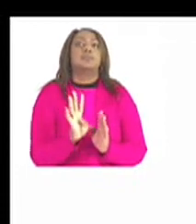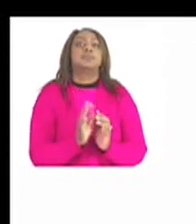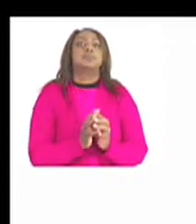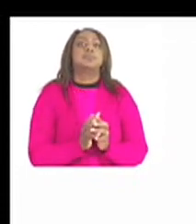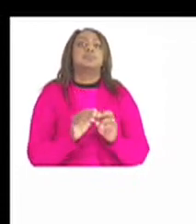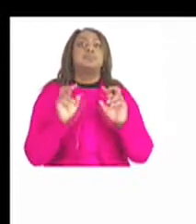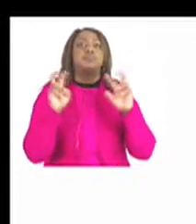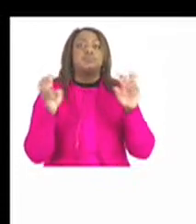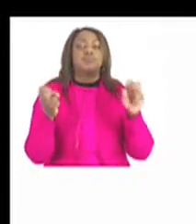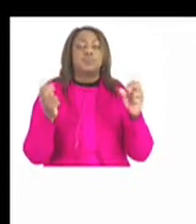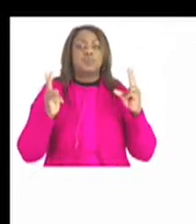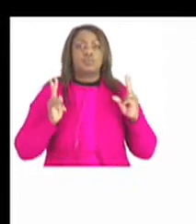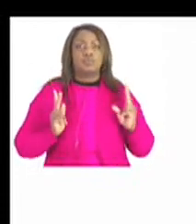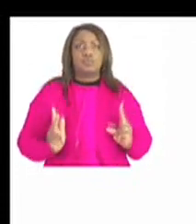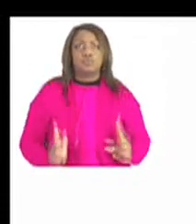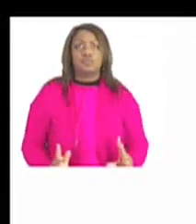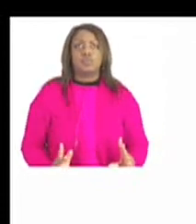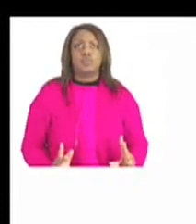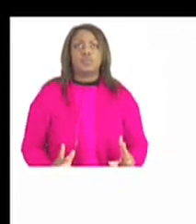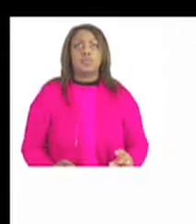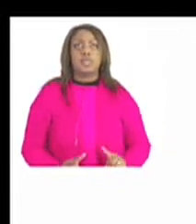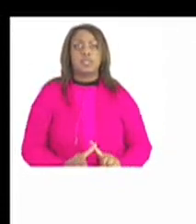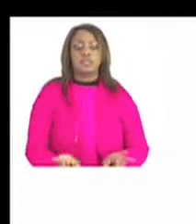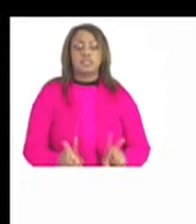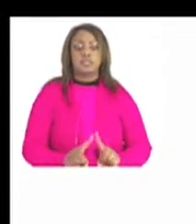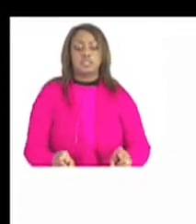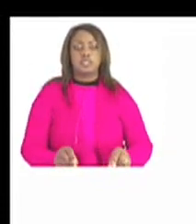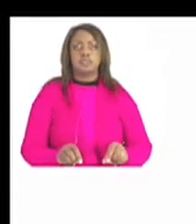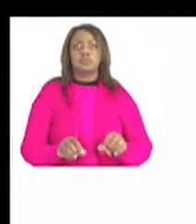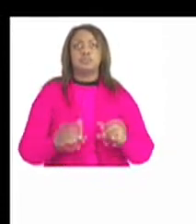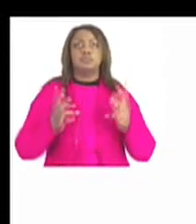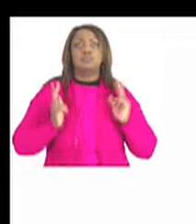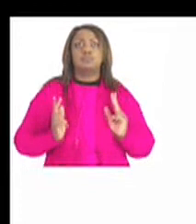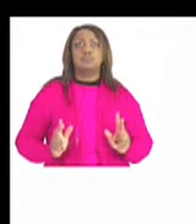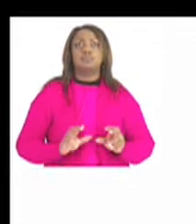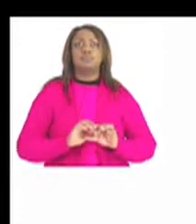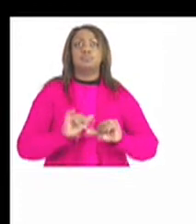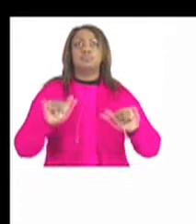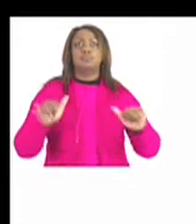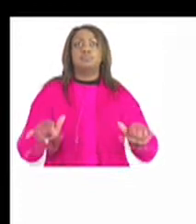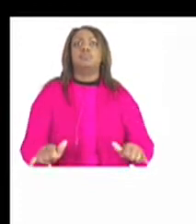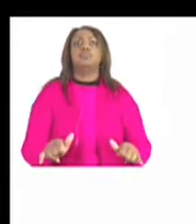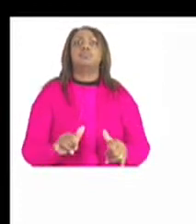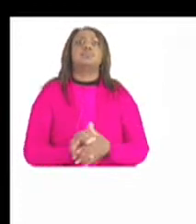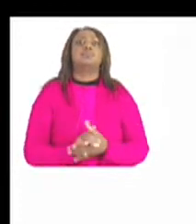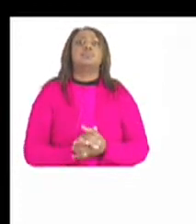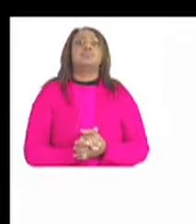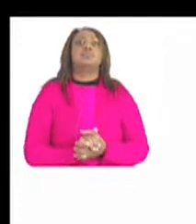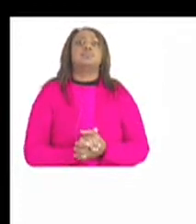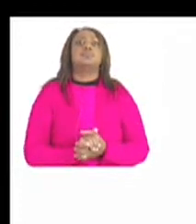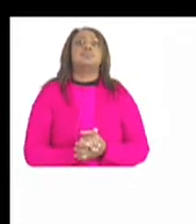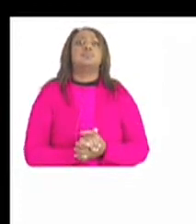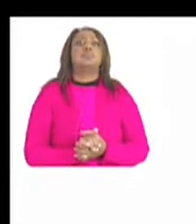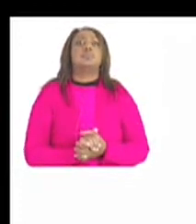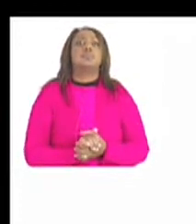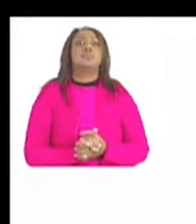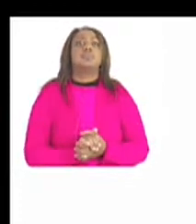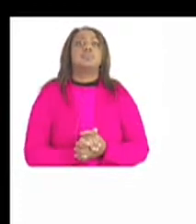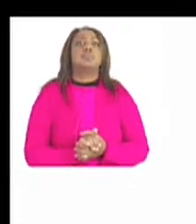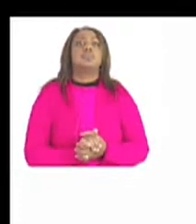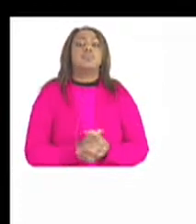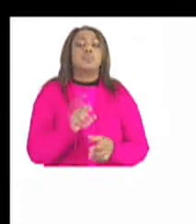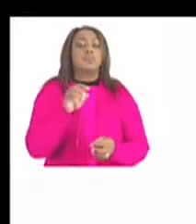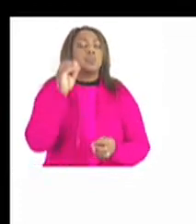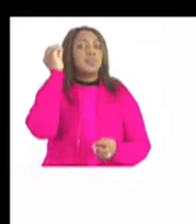topic human body different systems of human body competencies